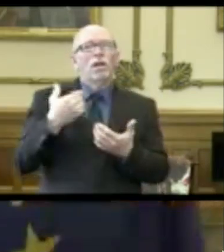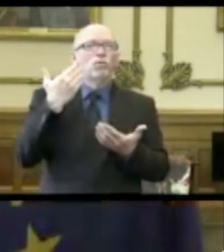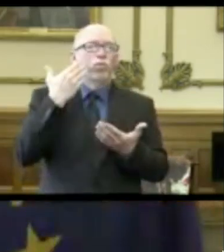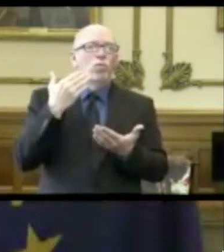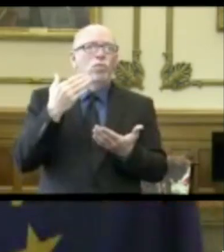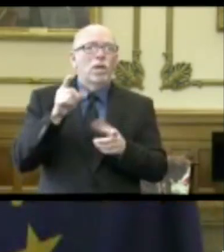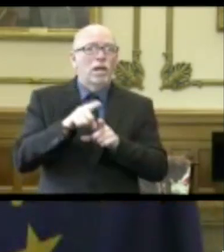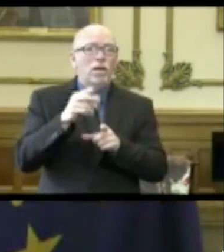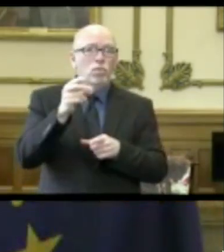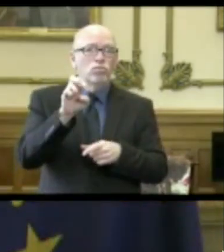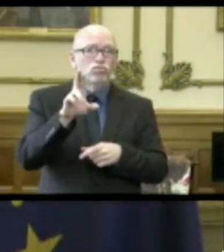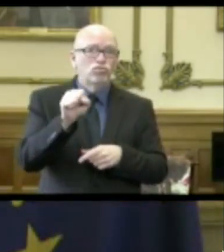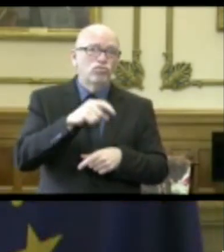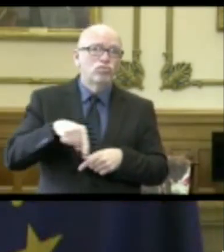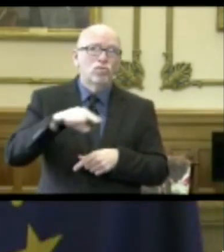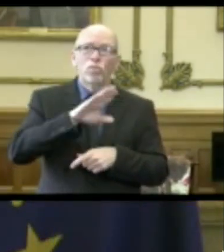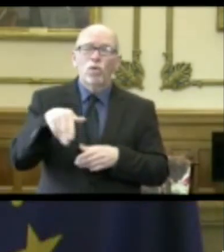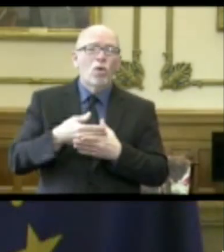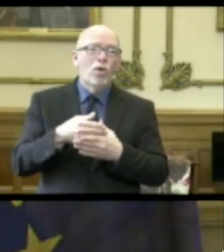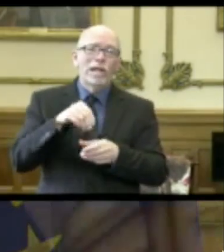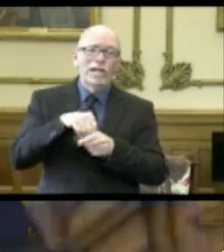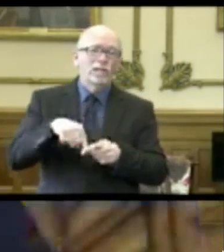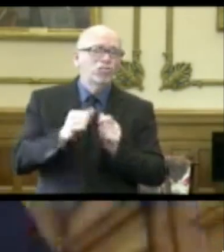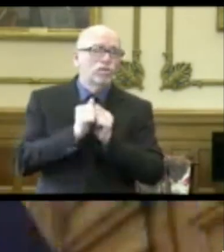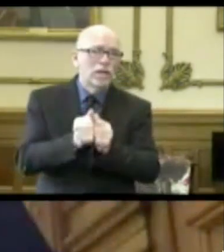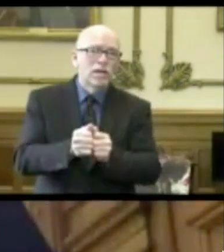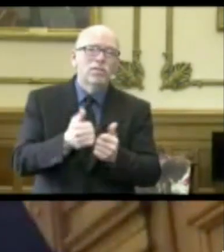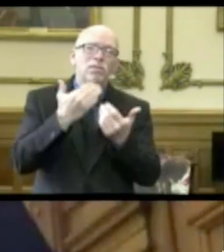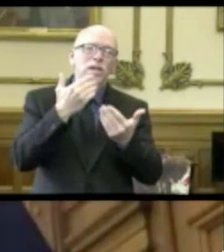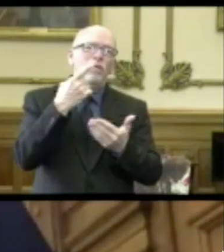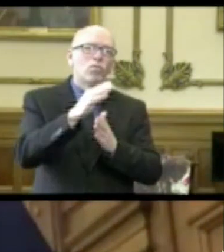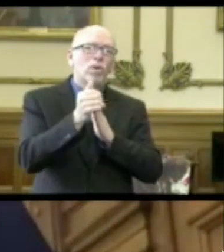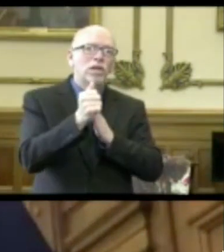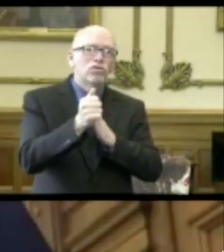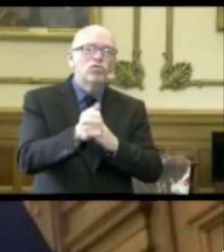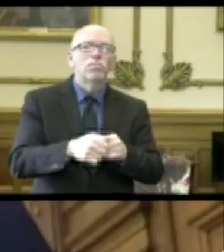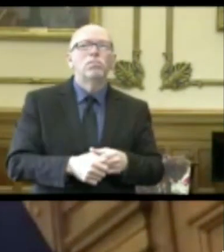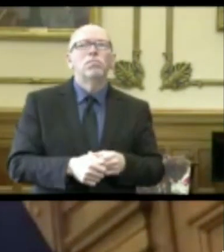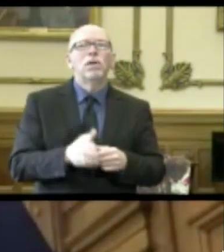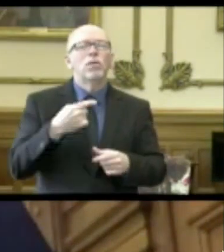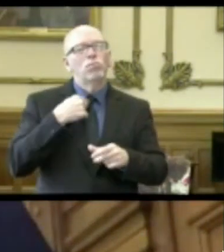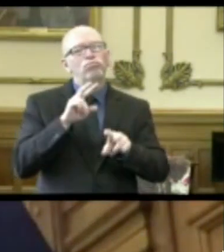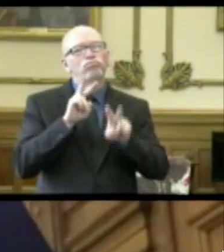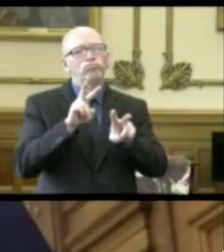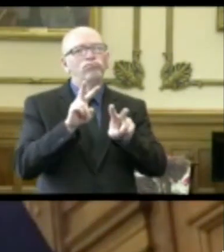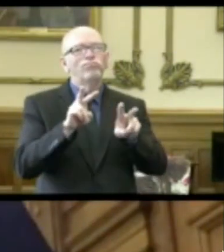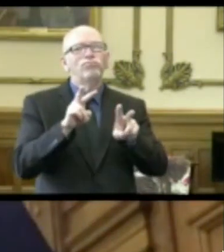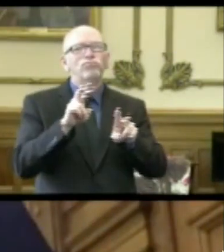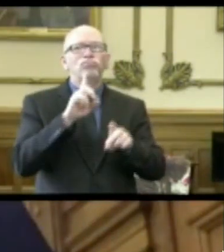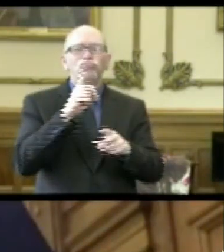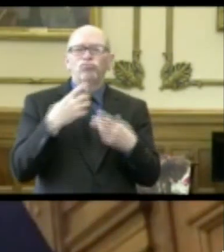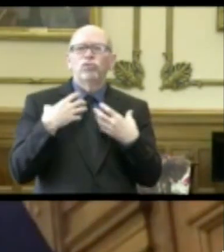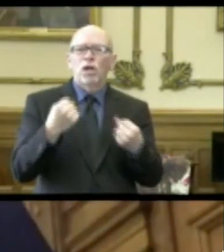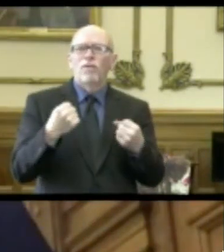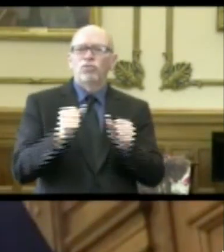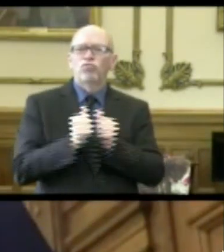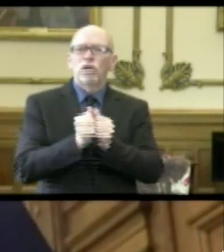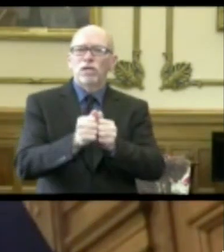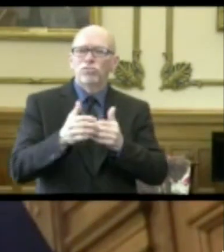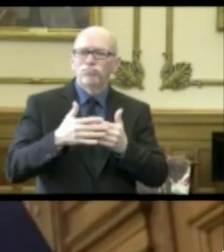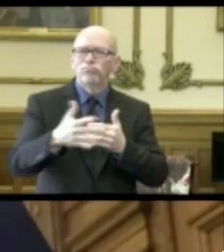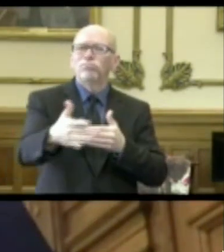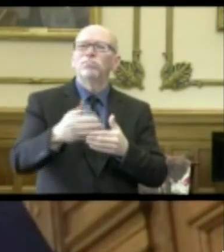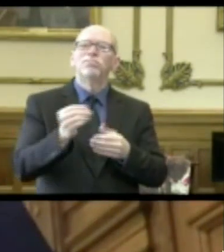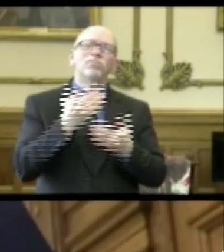that as Hoosiers, we are all in this together. We thank you for your leadership, and we look forward to recovering together. So,